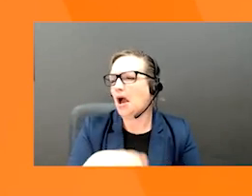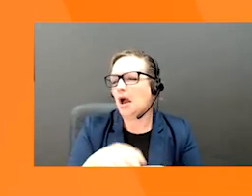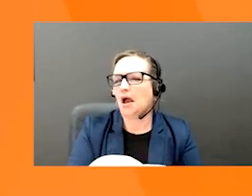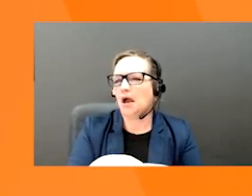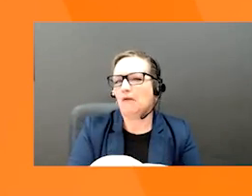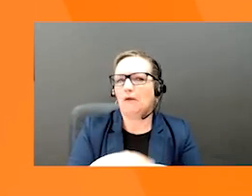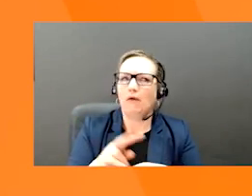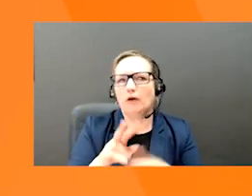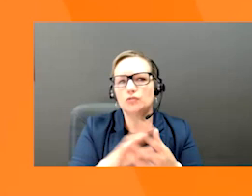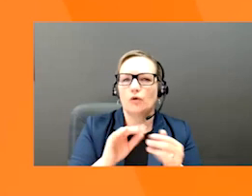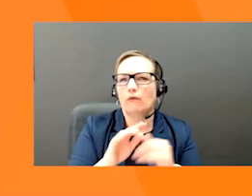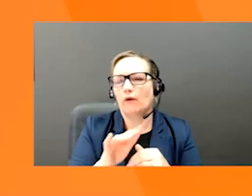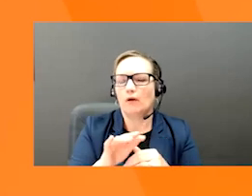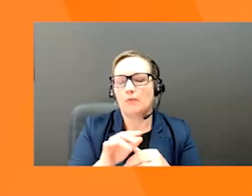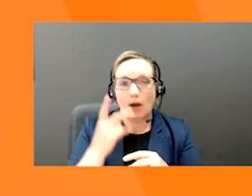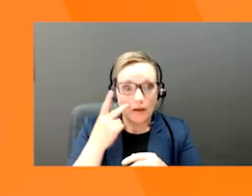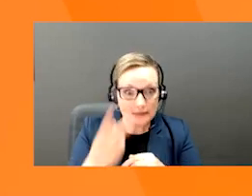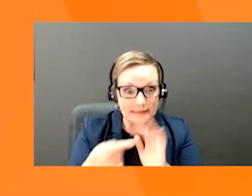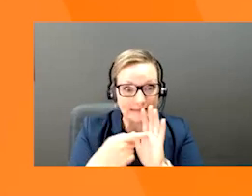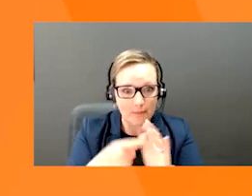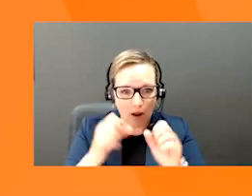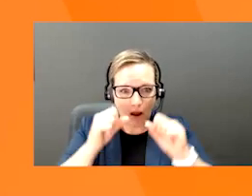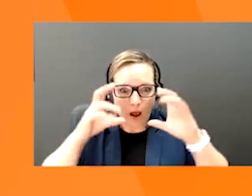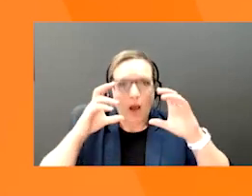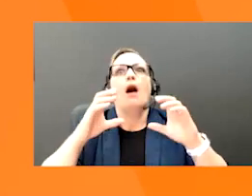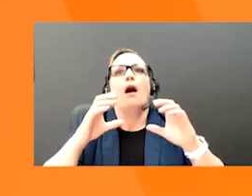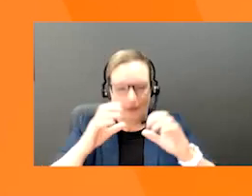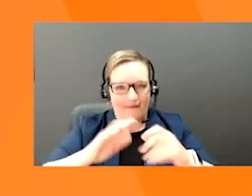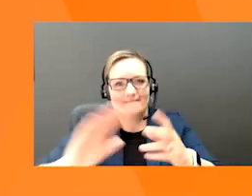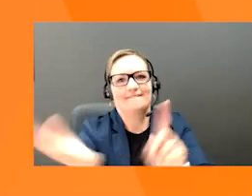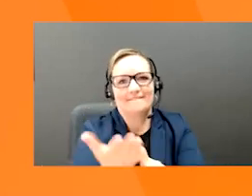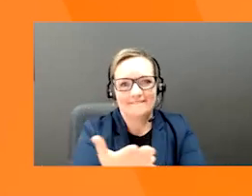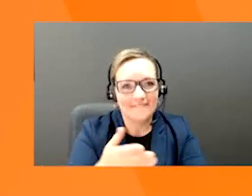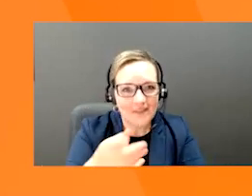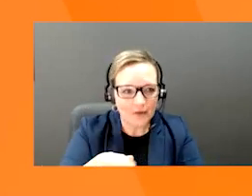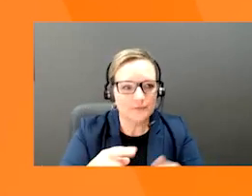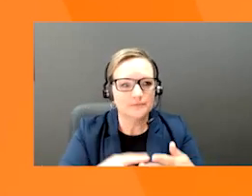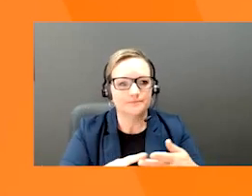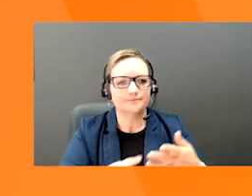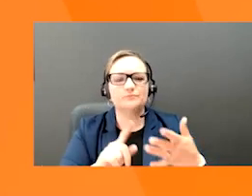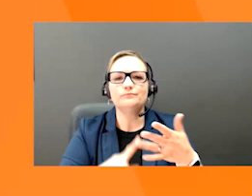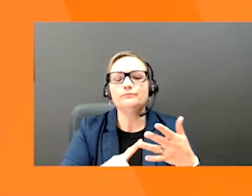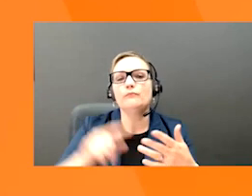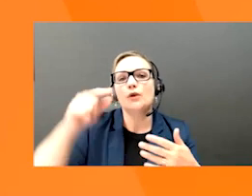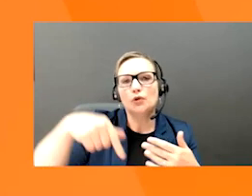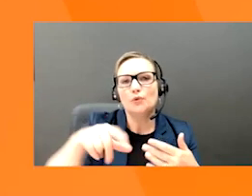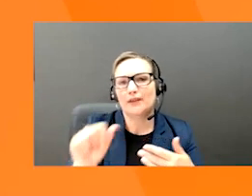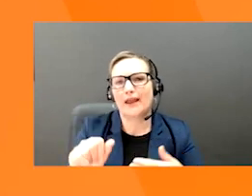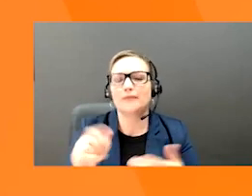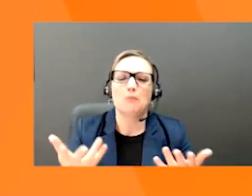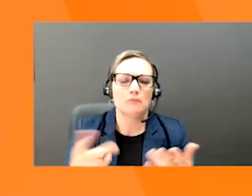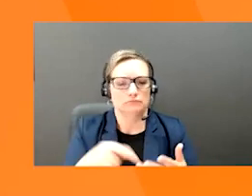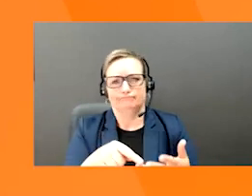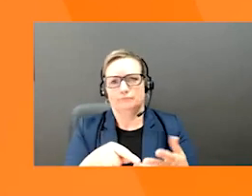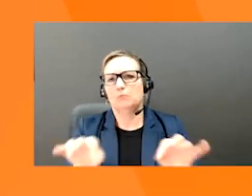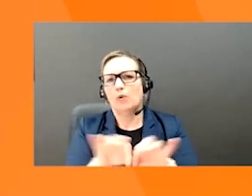Q&A, once the pitch is over, is really where the unstructured part of the conversation happens and potentially one of the most